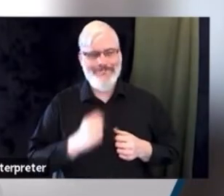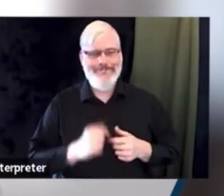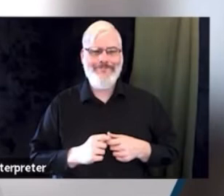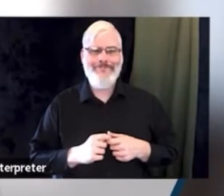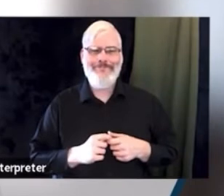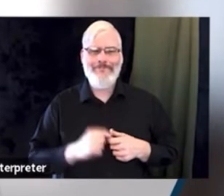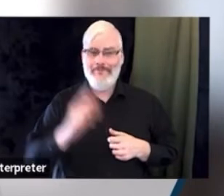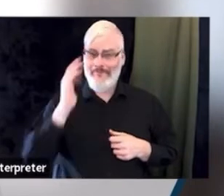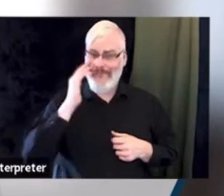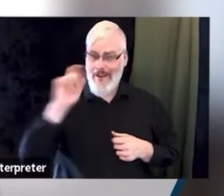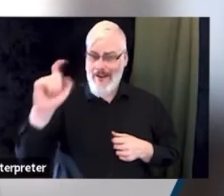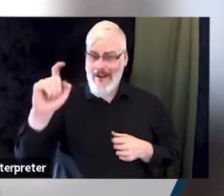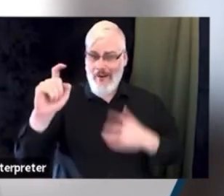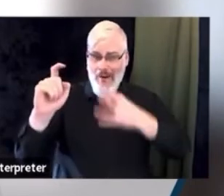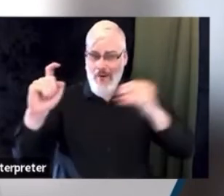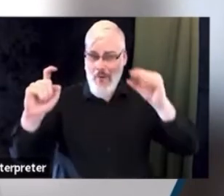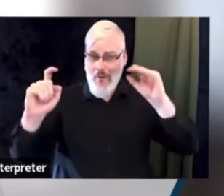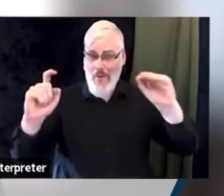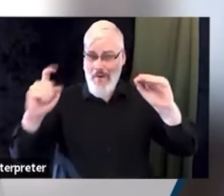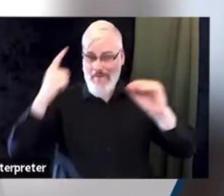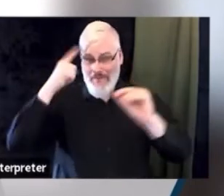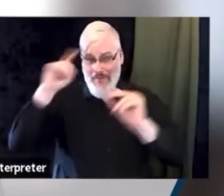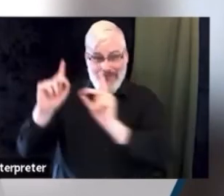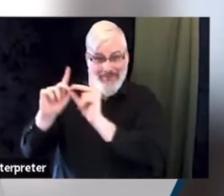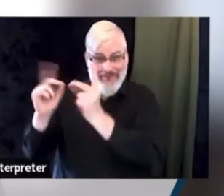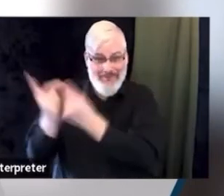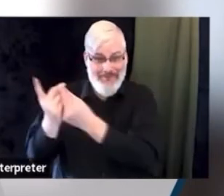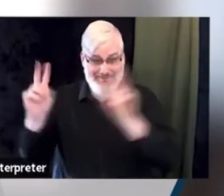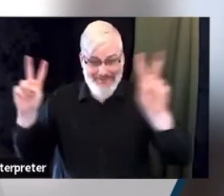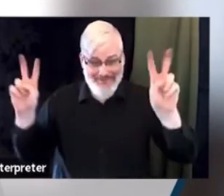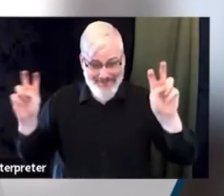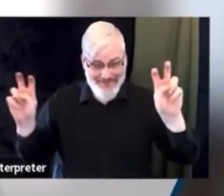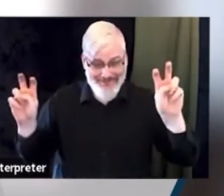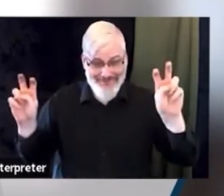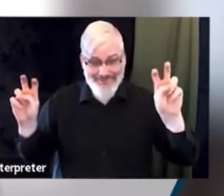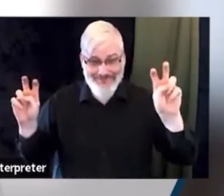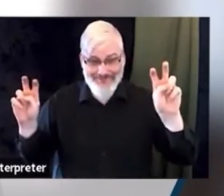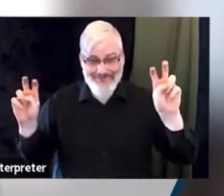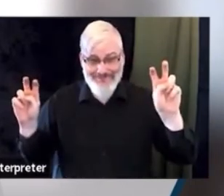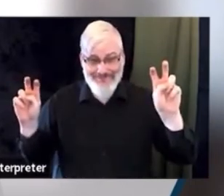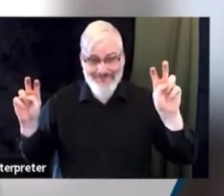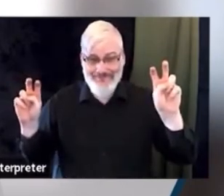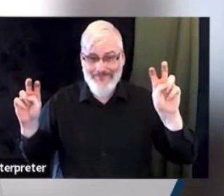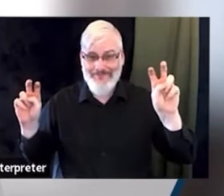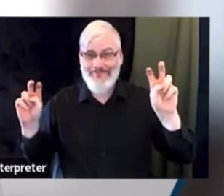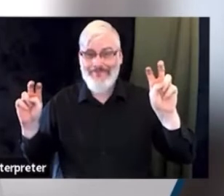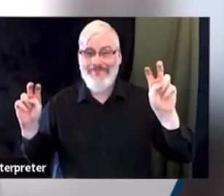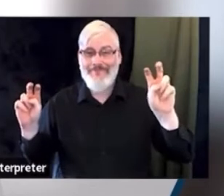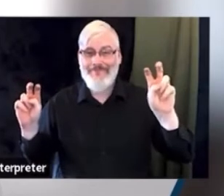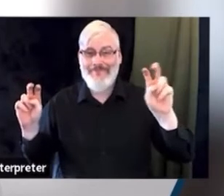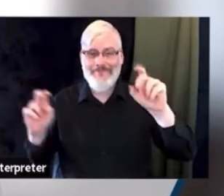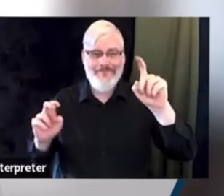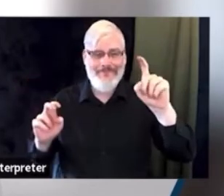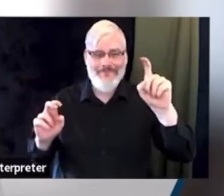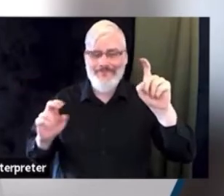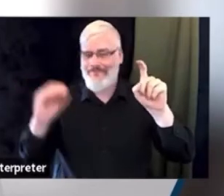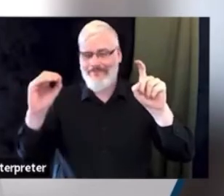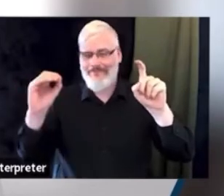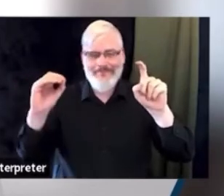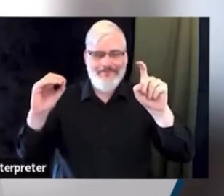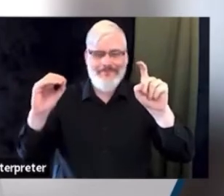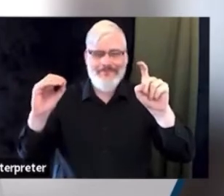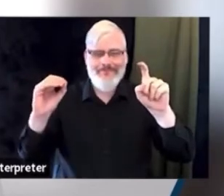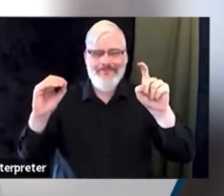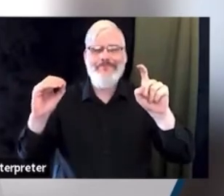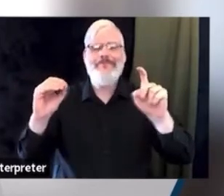Department, and more importantly for the City of Madison, is to make sure that we stay focused on the community service aspect of what we do. It's